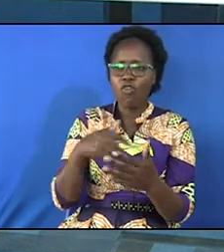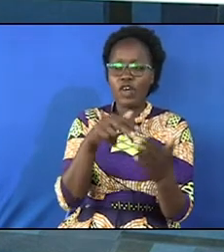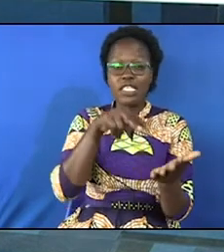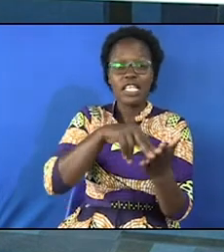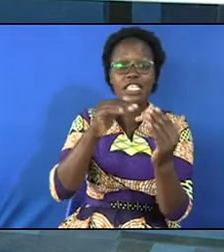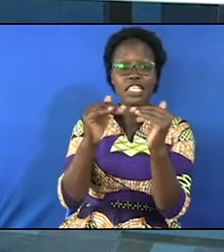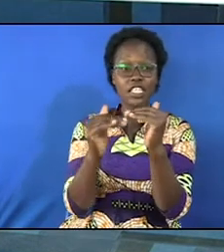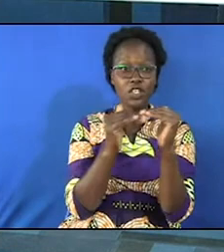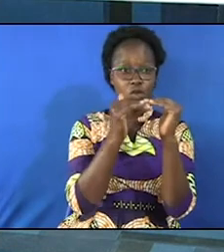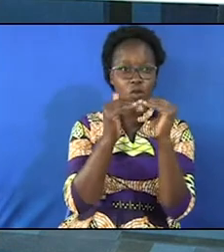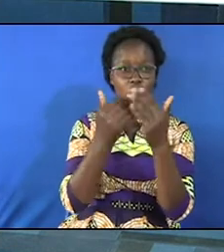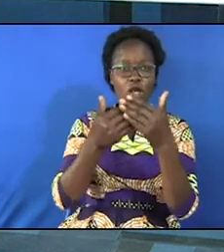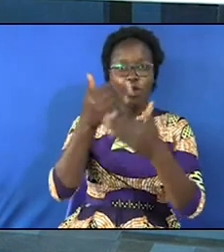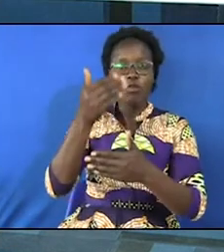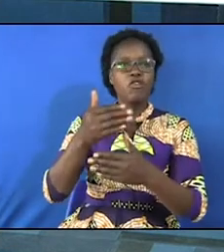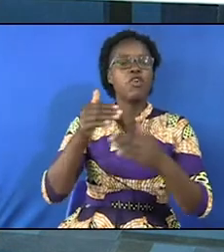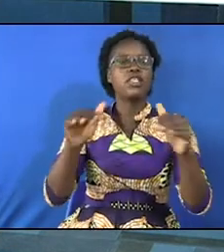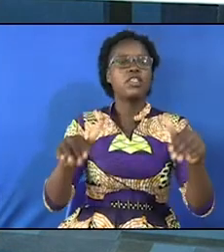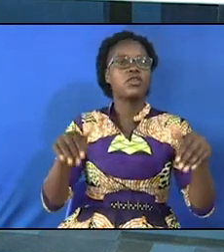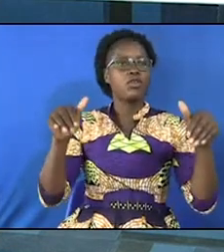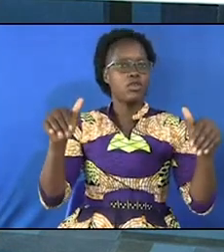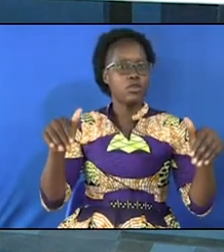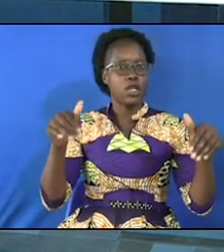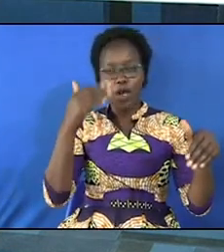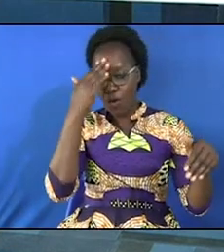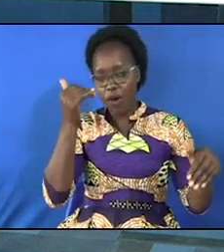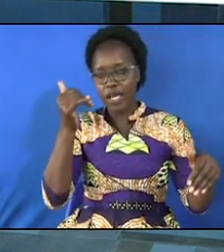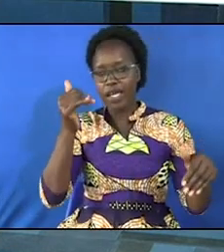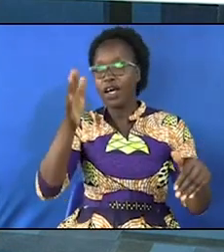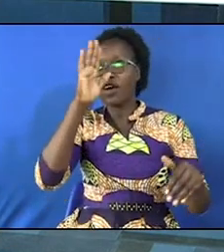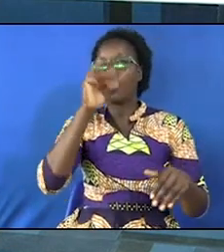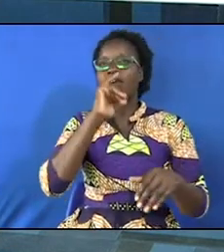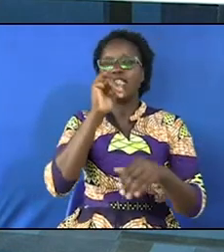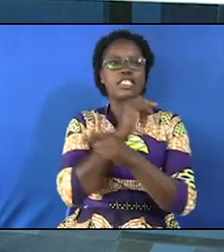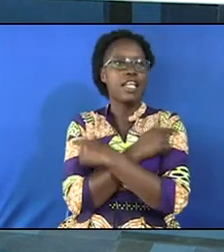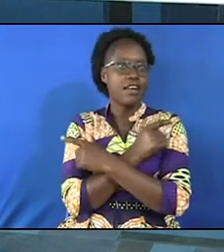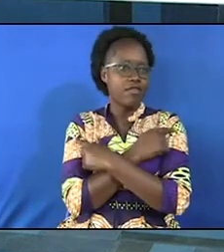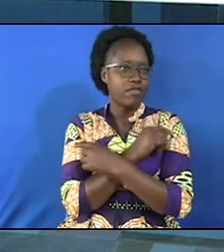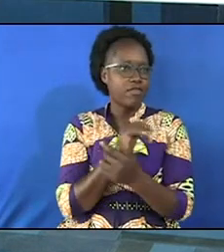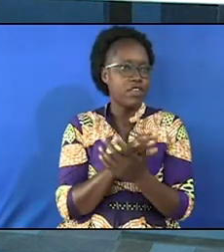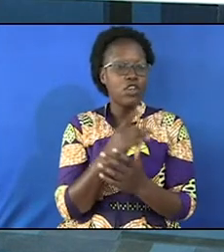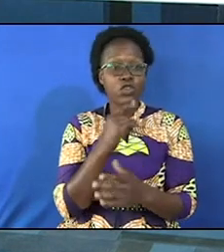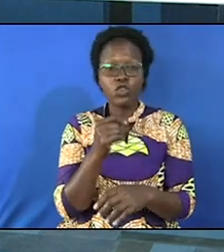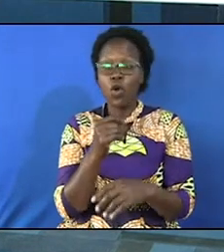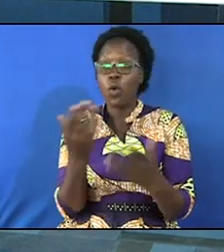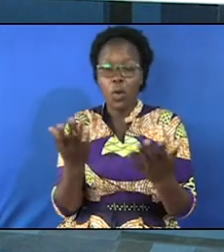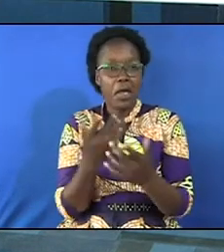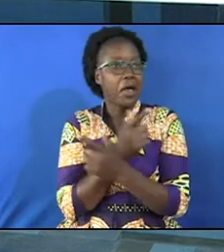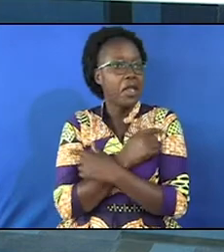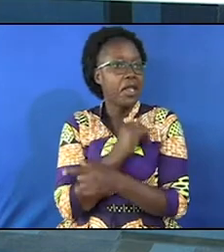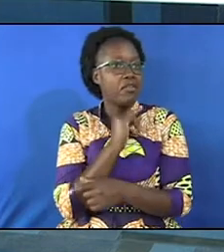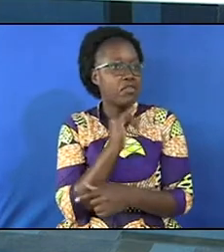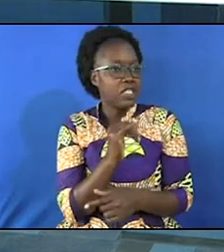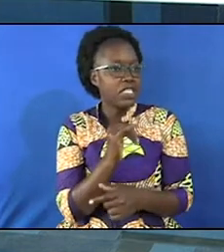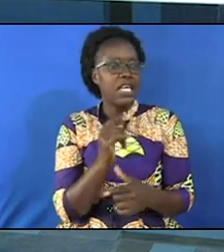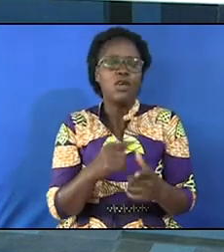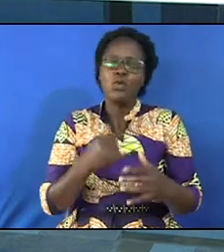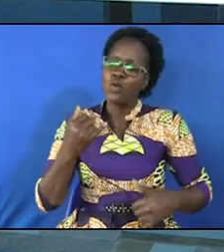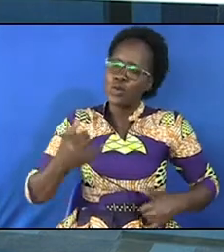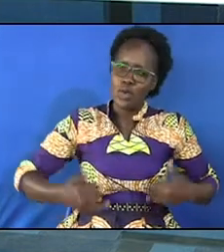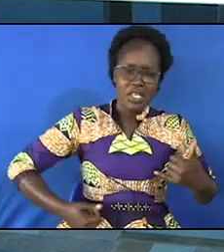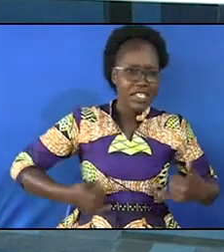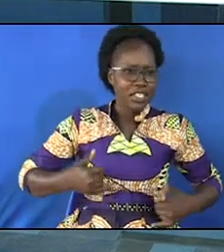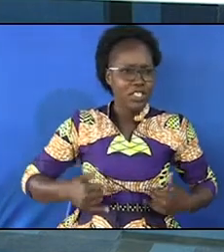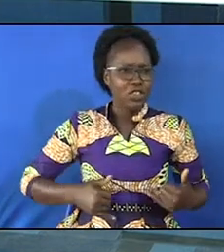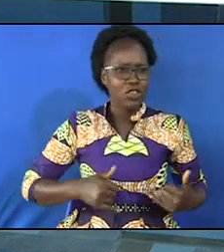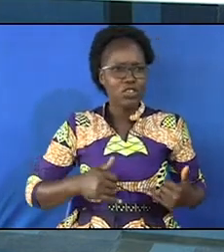equal footing before the cross because he is so when it's love now you need to be rejoiced you see